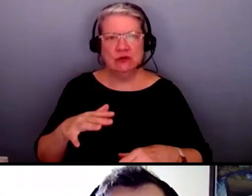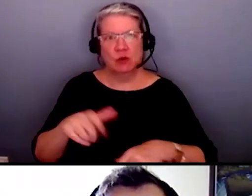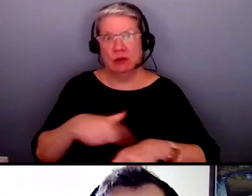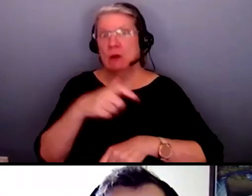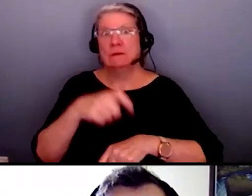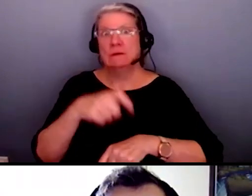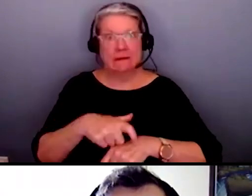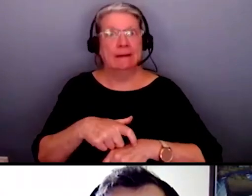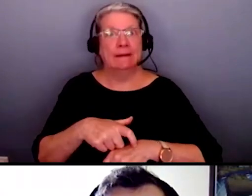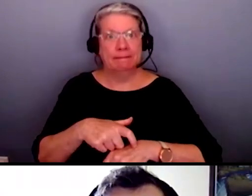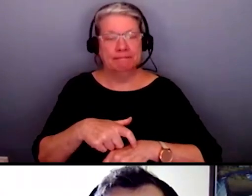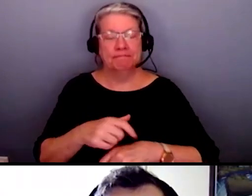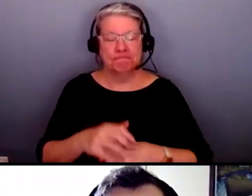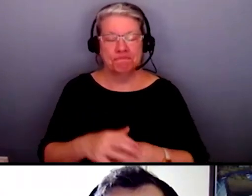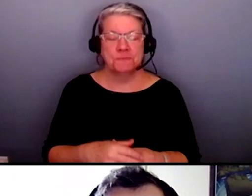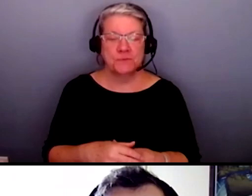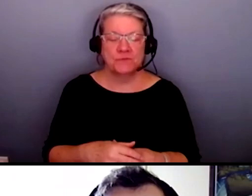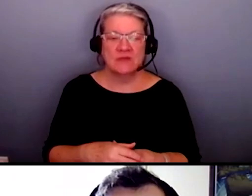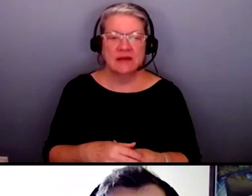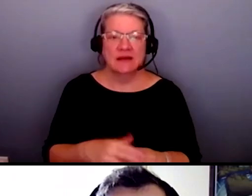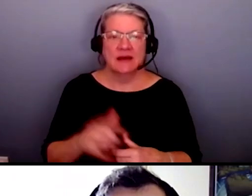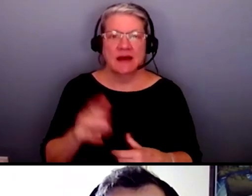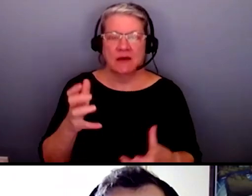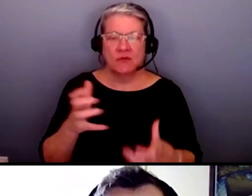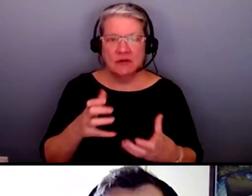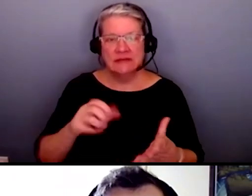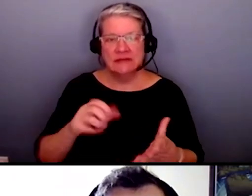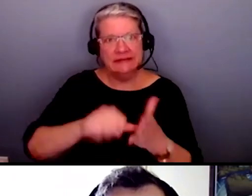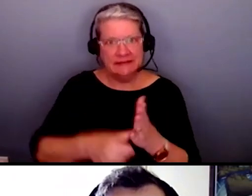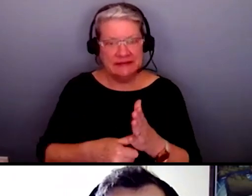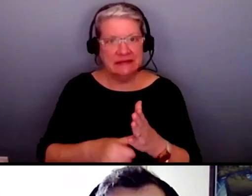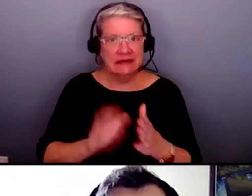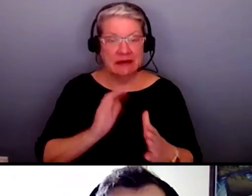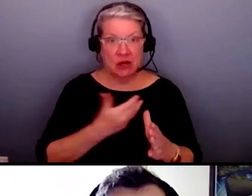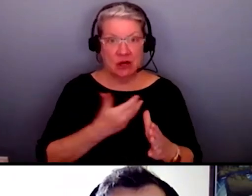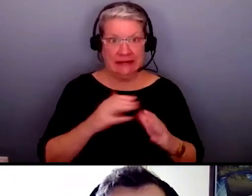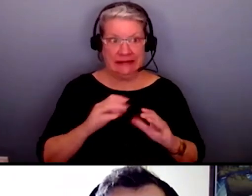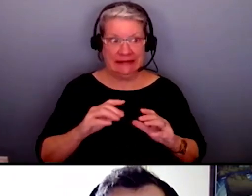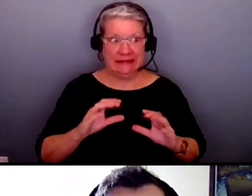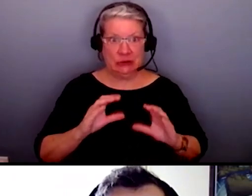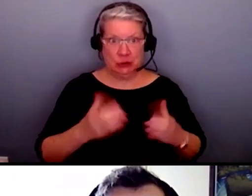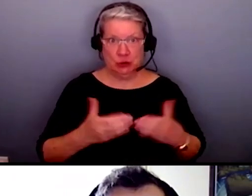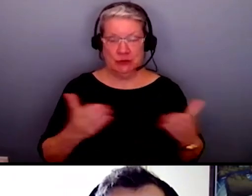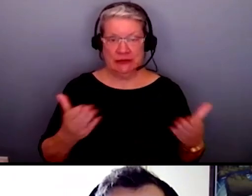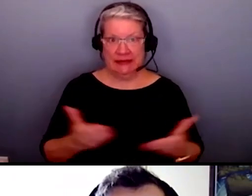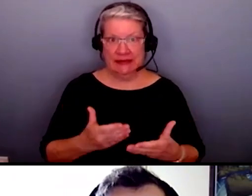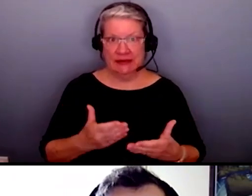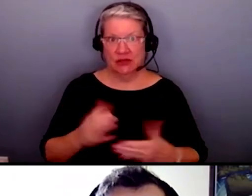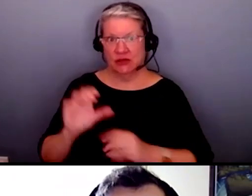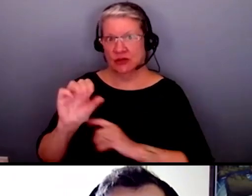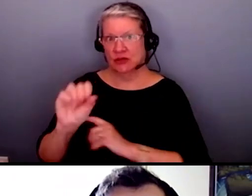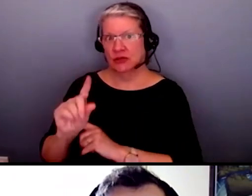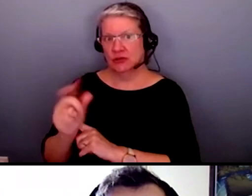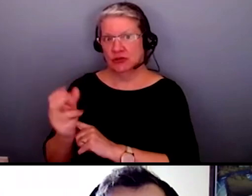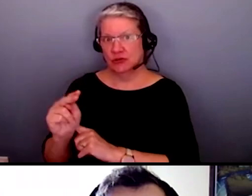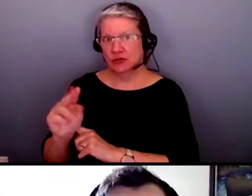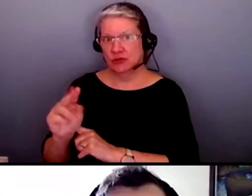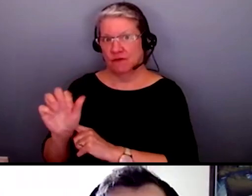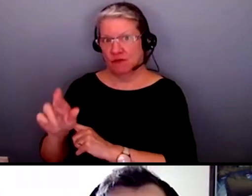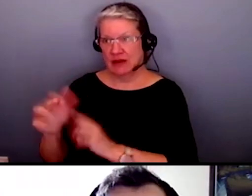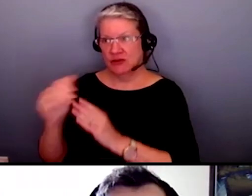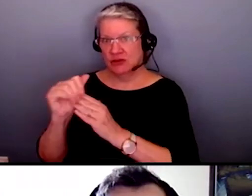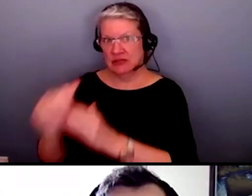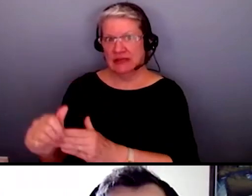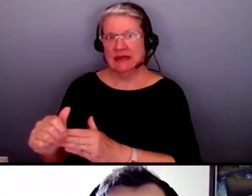um of of their care and i just want to highlight that our our team here uh led by uh susan frazier they're part of a working group with